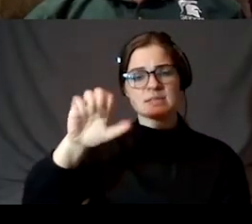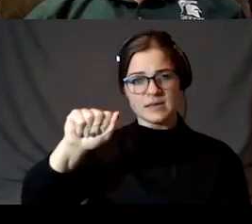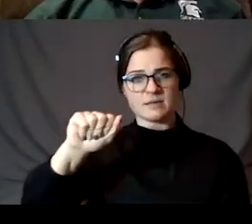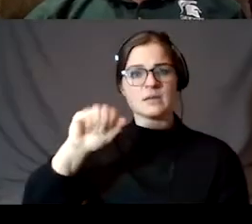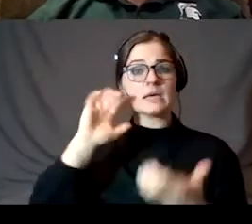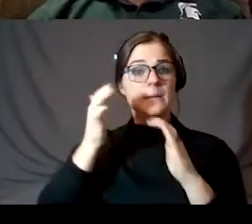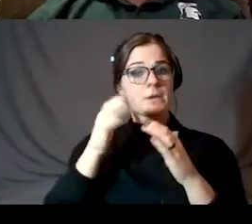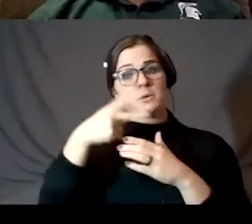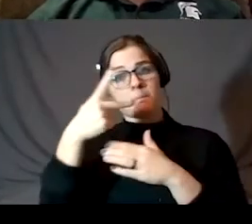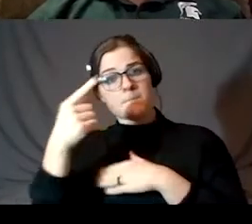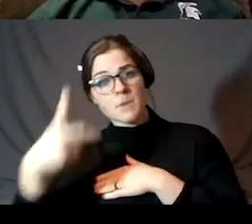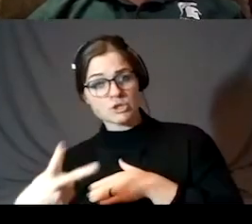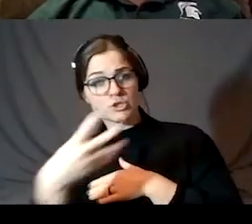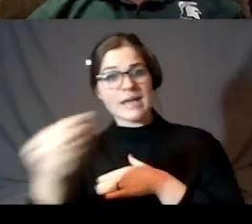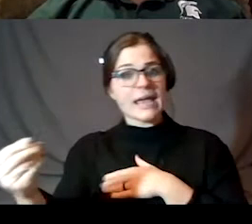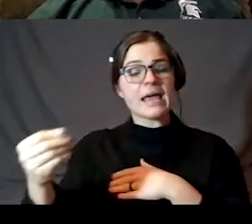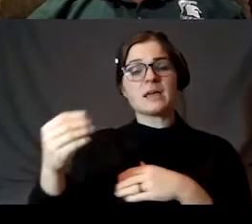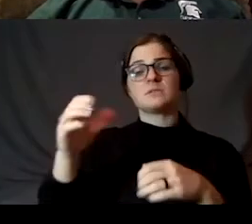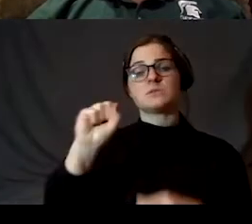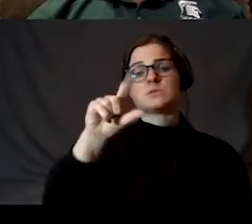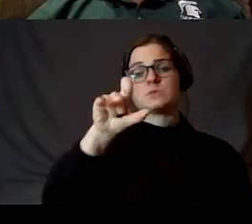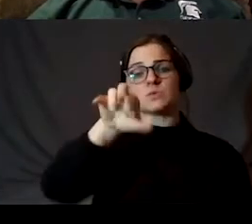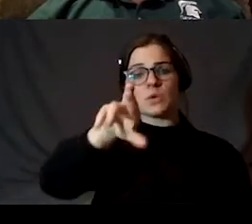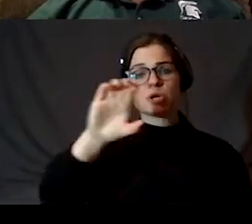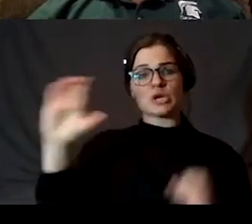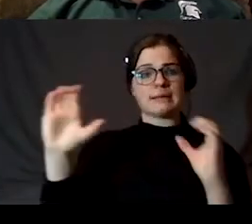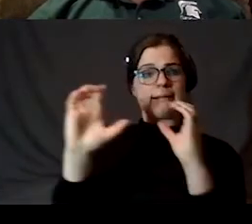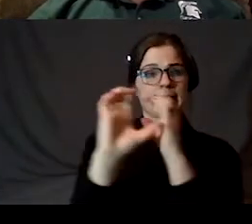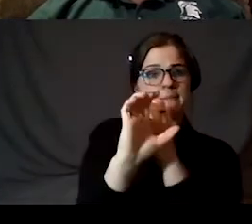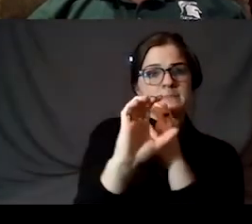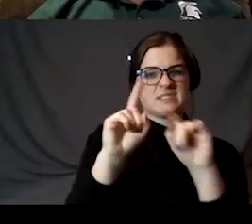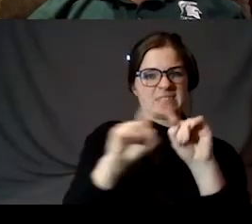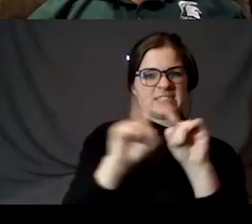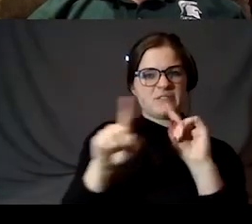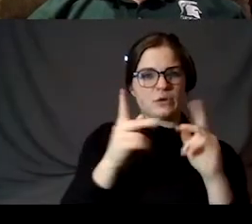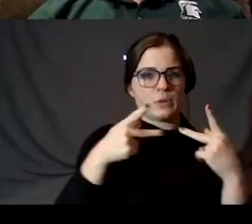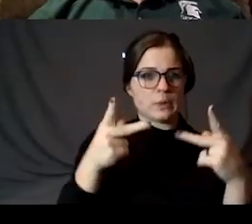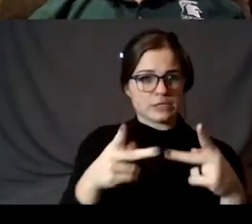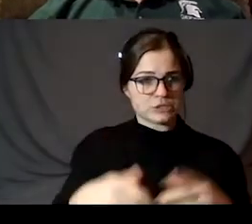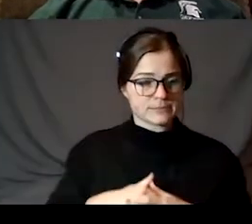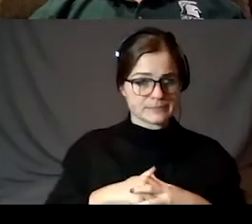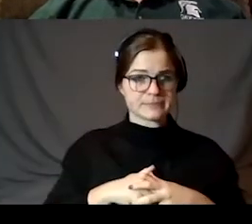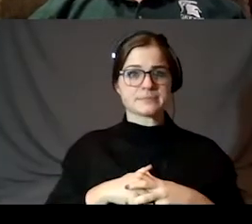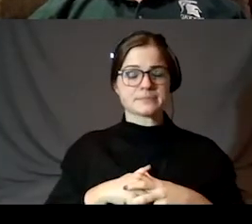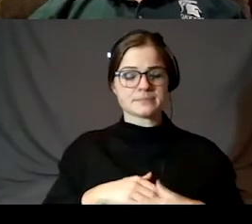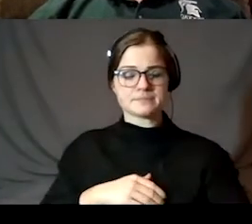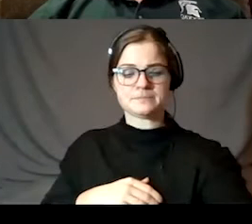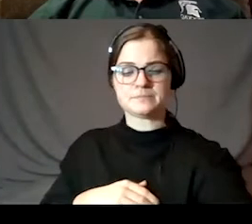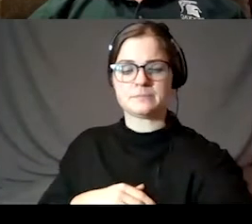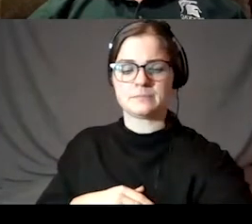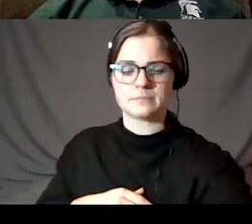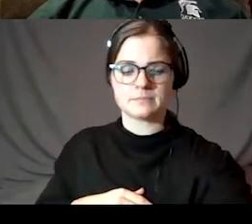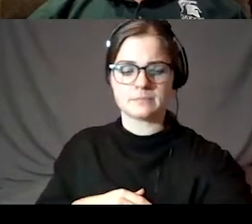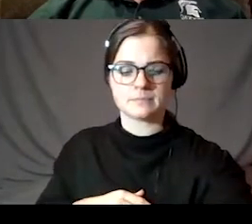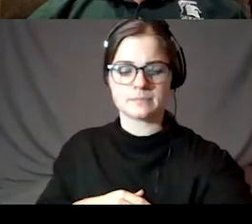solar eclipses in different locations. And I'm going to talk about each of those. But this